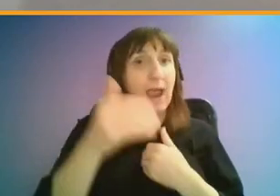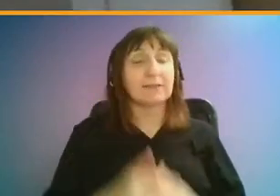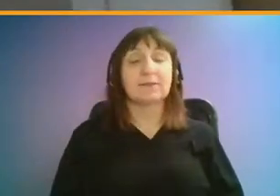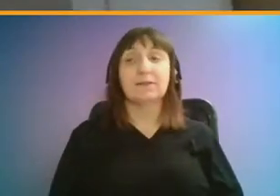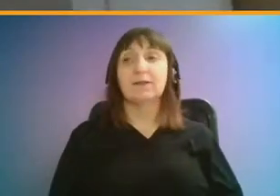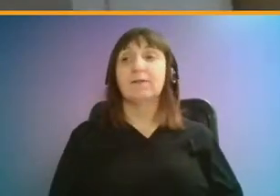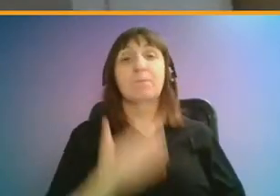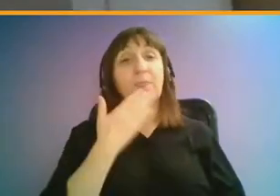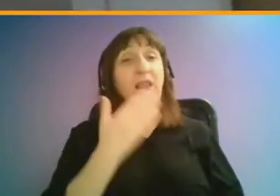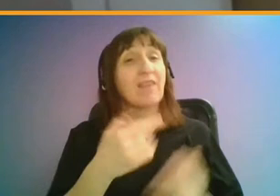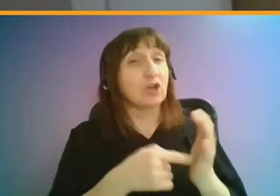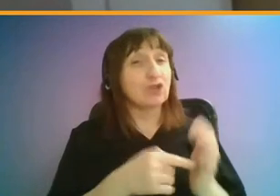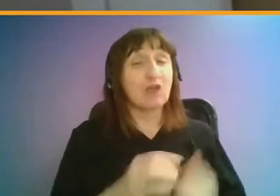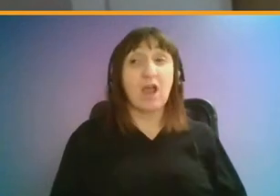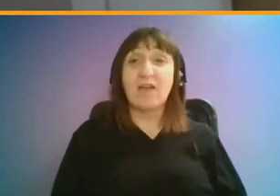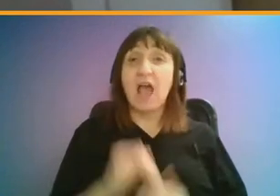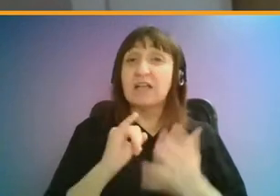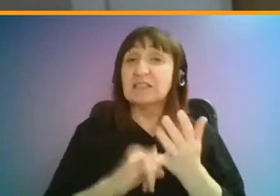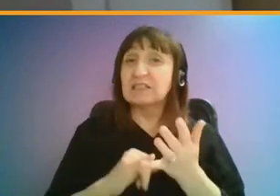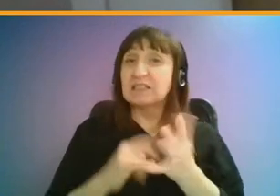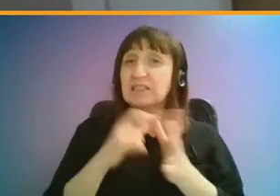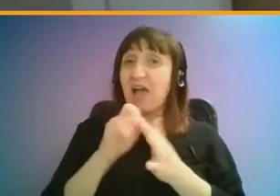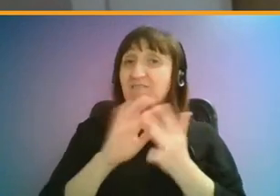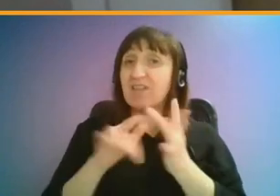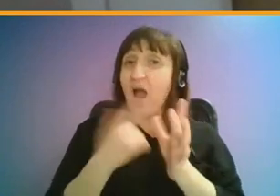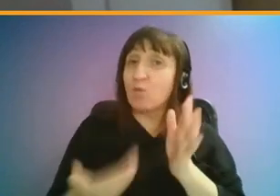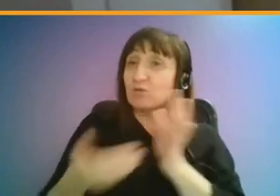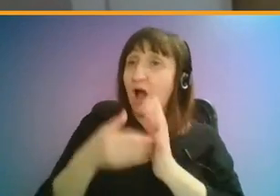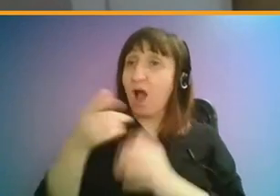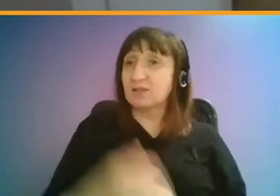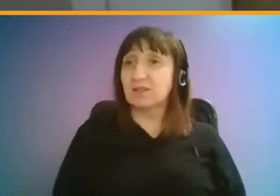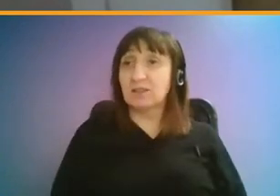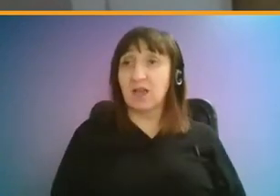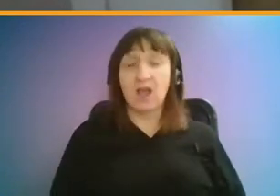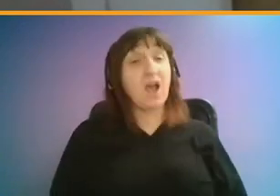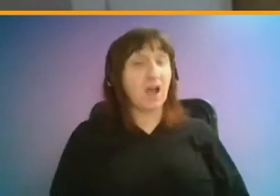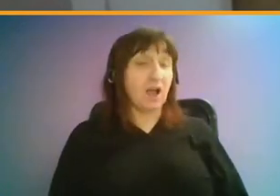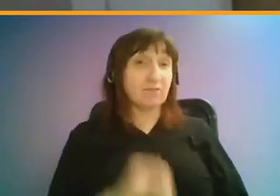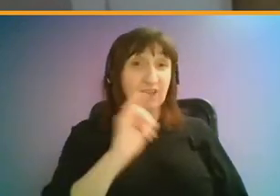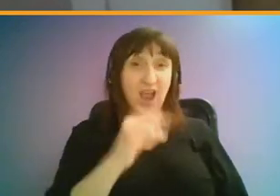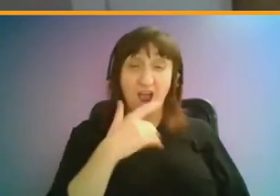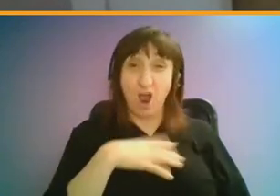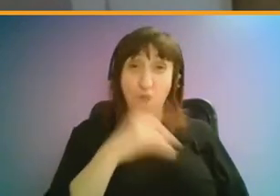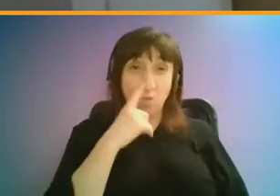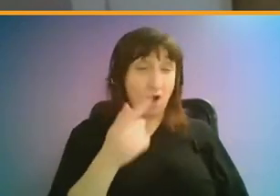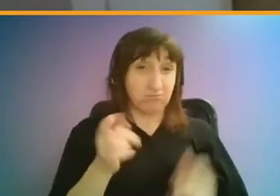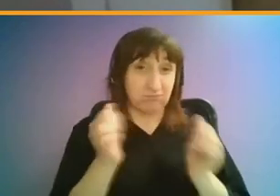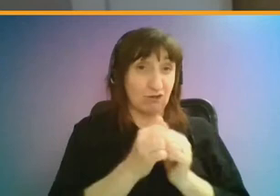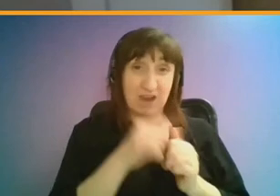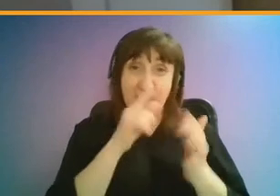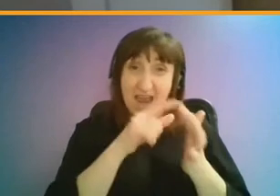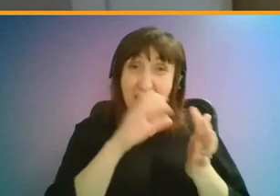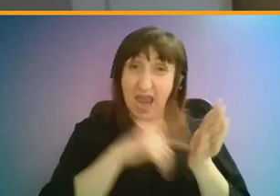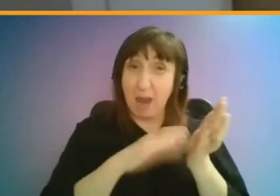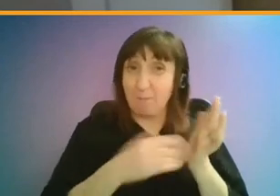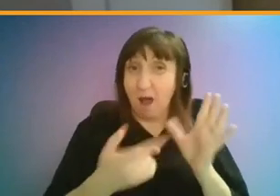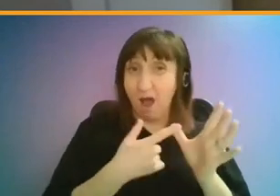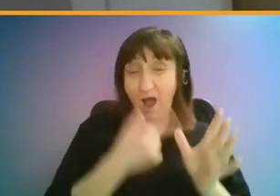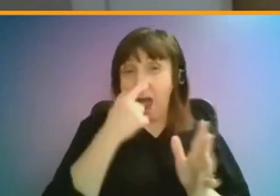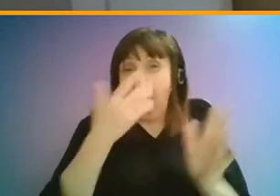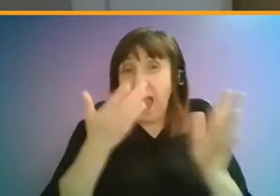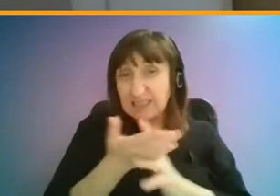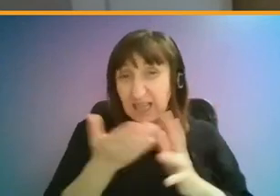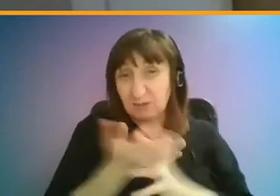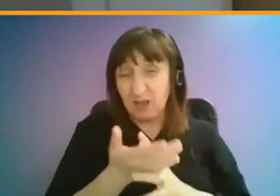Thank you, Trevor. Safi, have anything to add to that? Yeah, no, I think I'd just echo what Emma said. think accessibility and